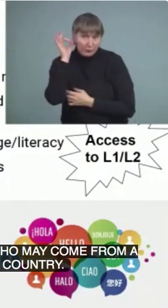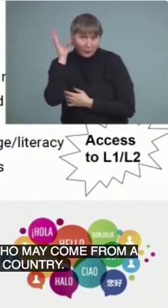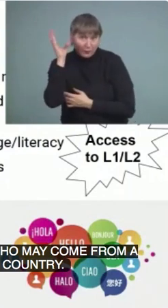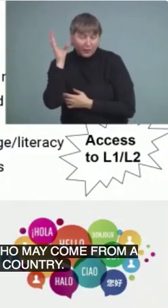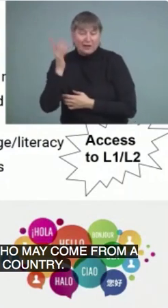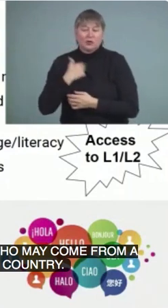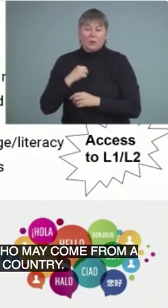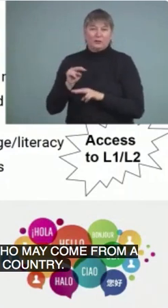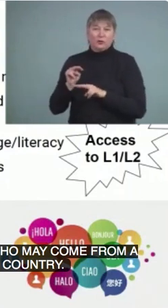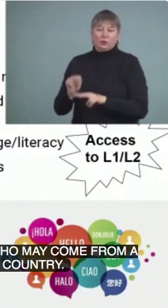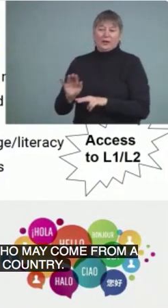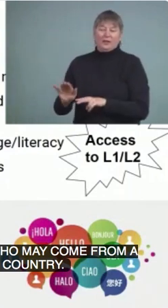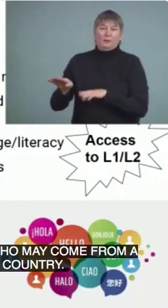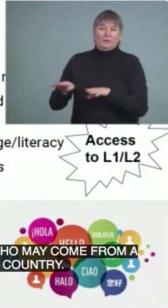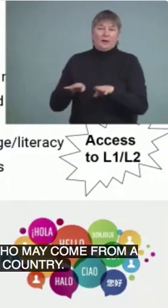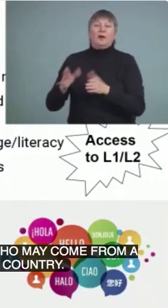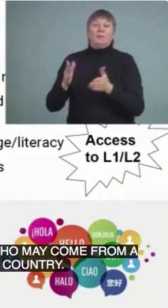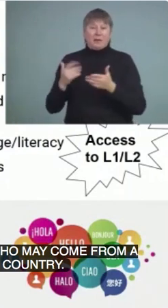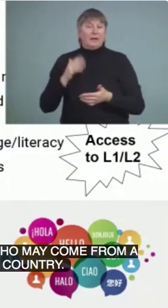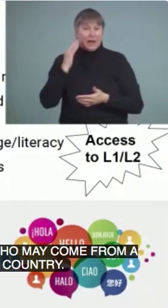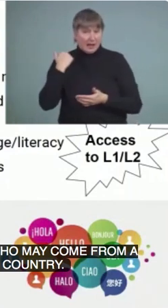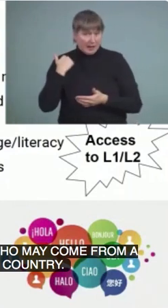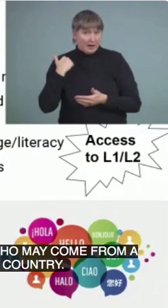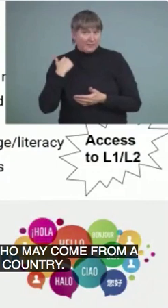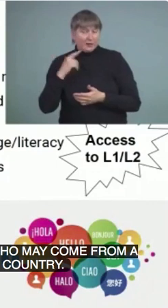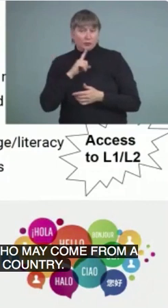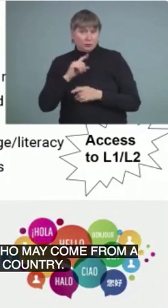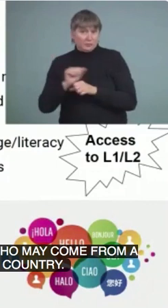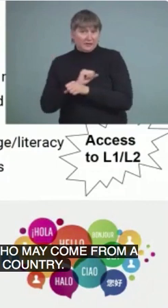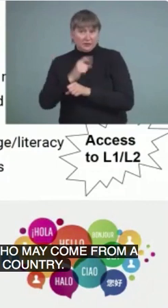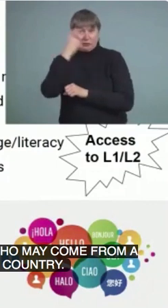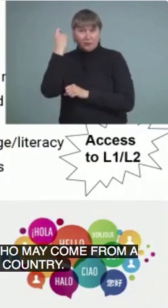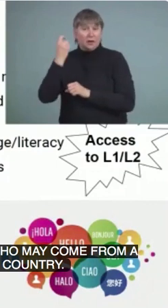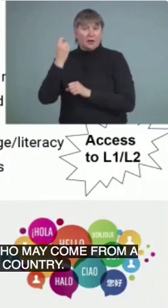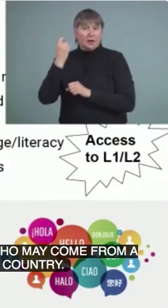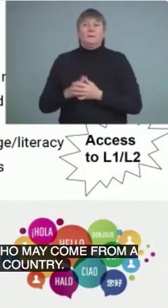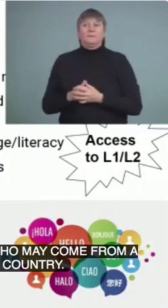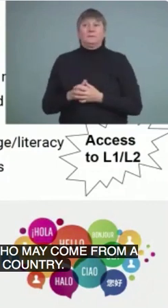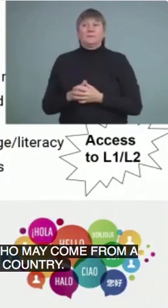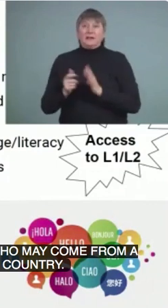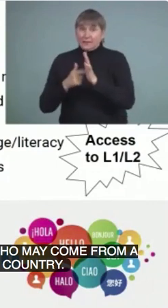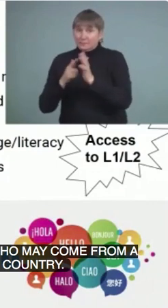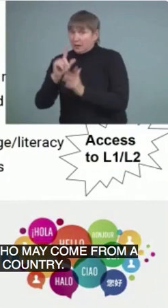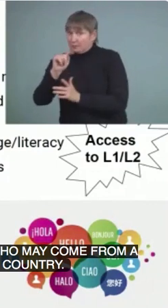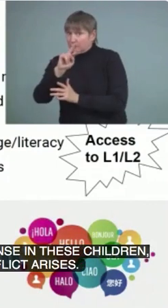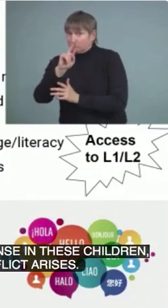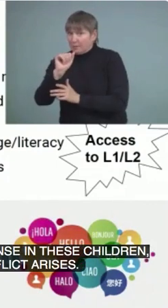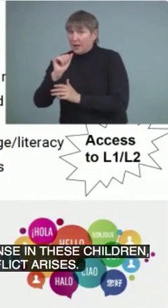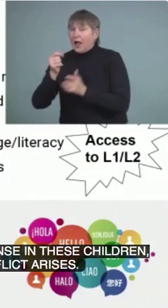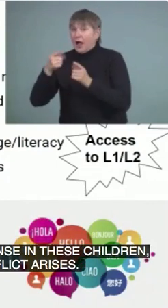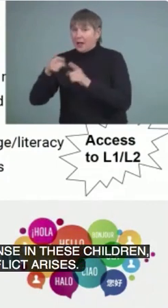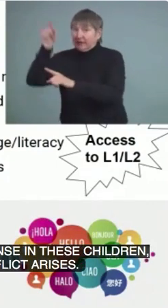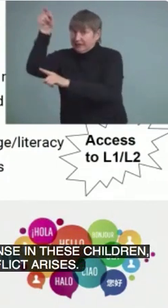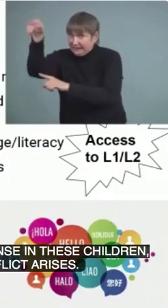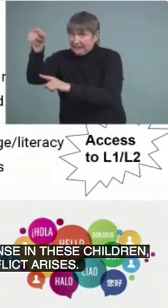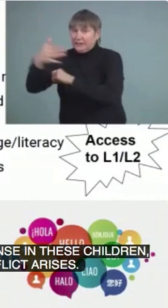And that can happen in the country when conflict arises. That can happen as they